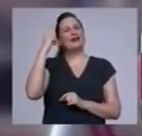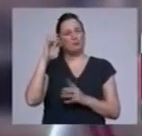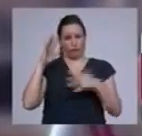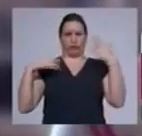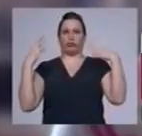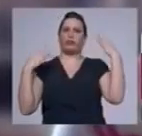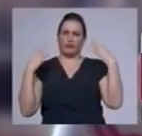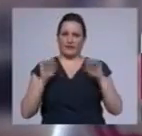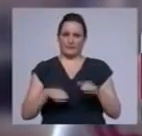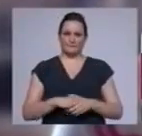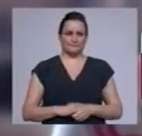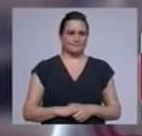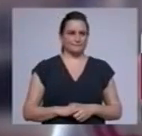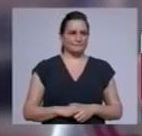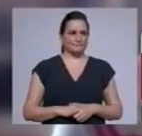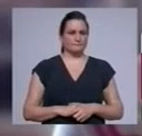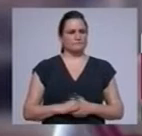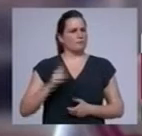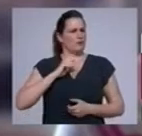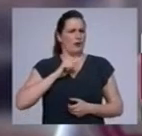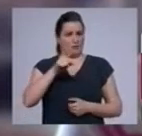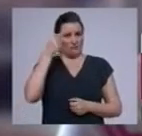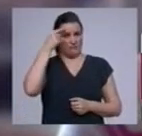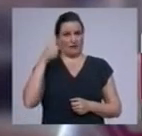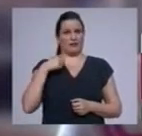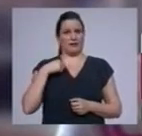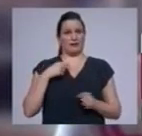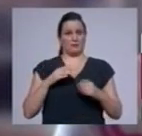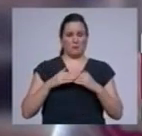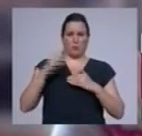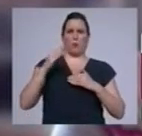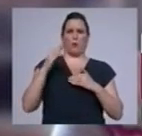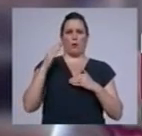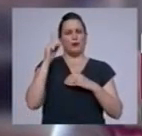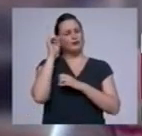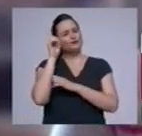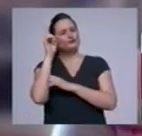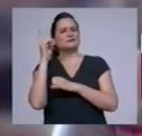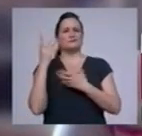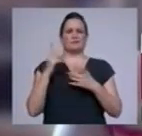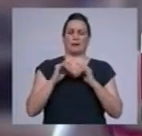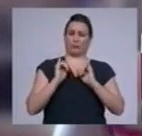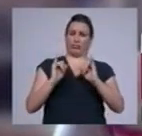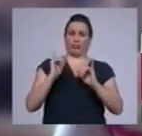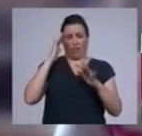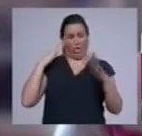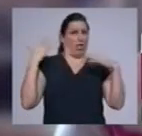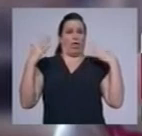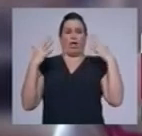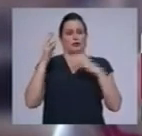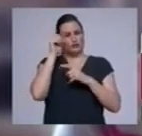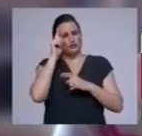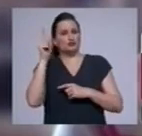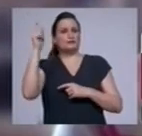Why it feels like we're having more dreams than necessary, or more nightmares, et cetera. It's not that we're necessarily having more, but